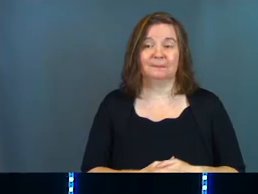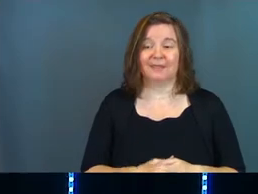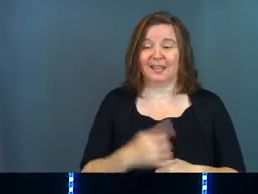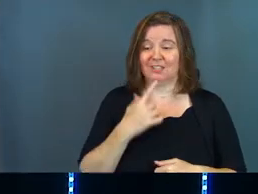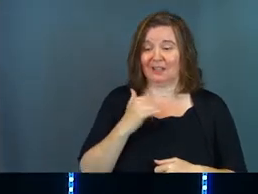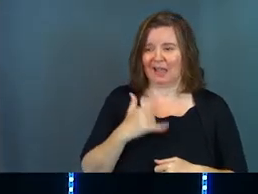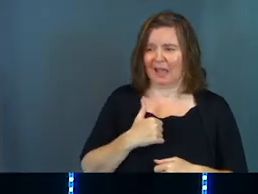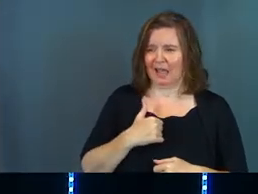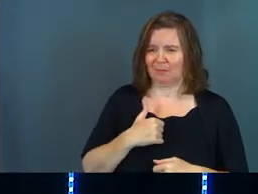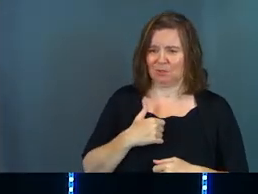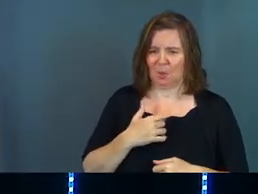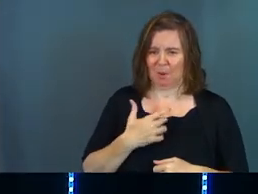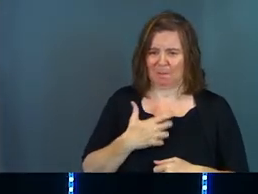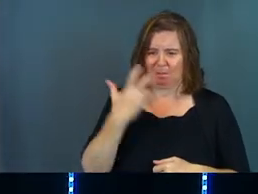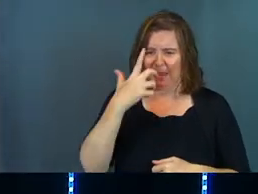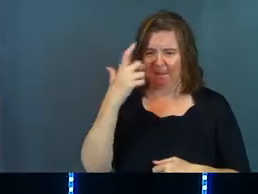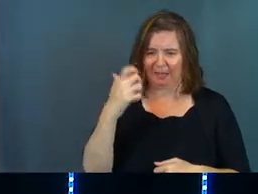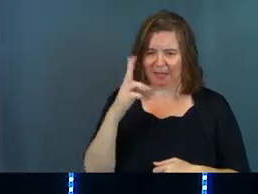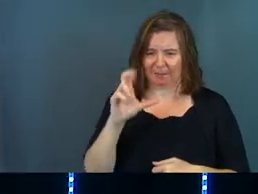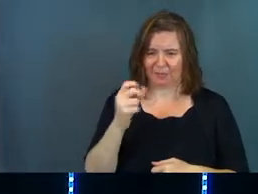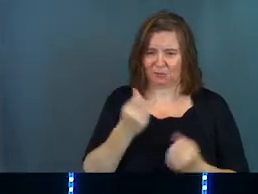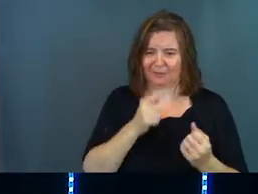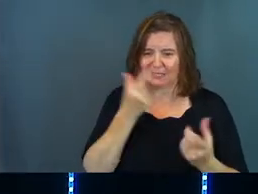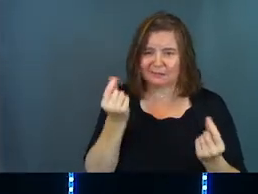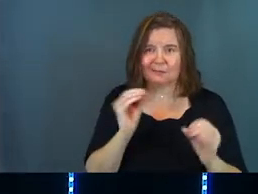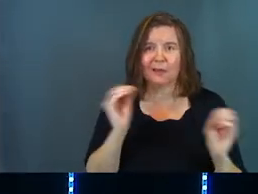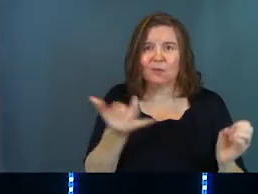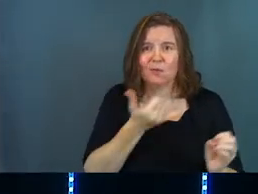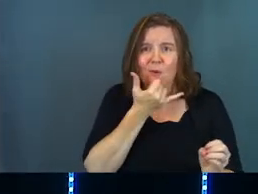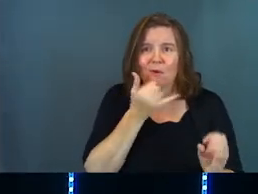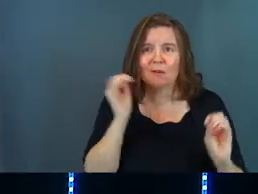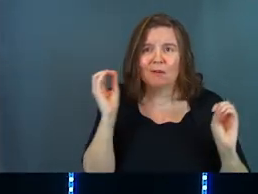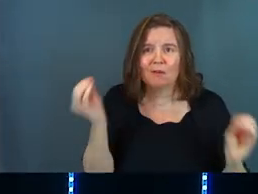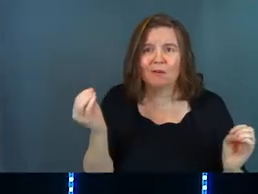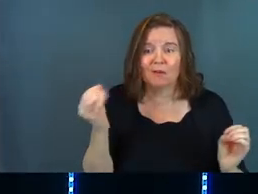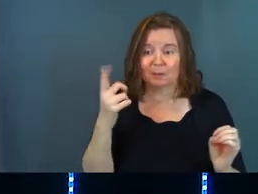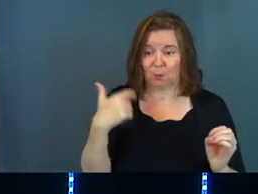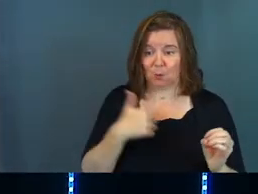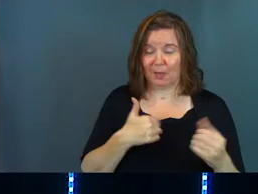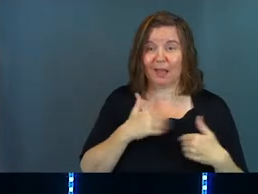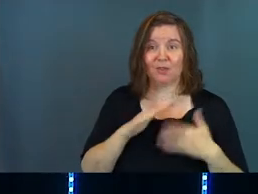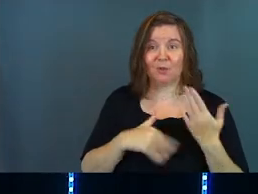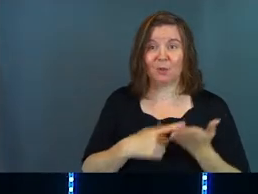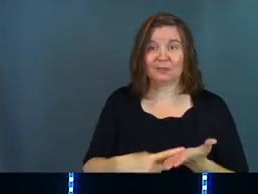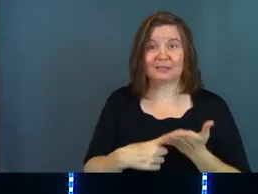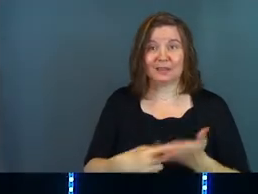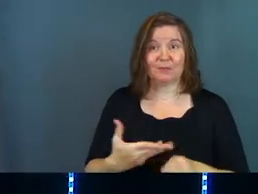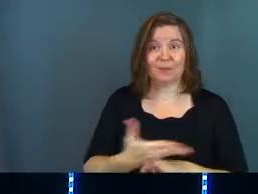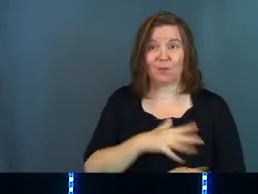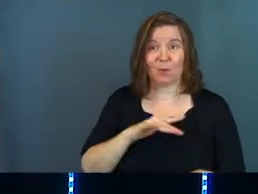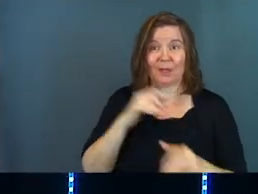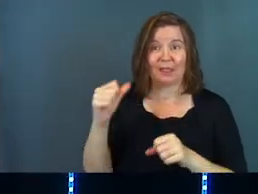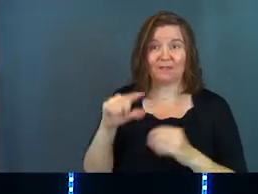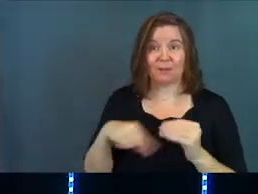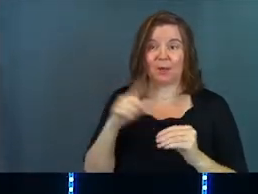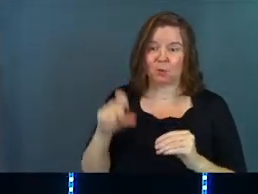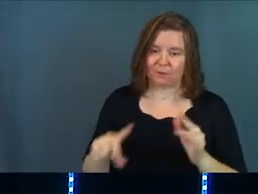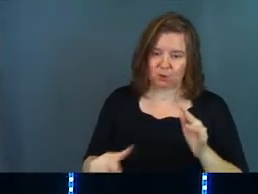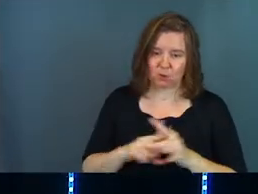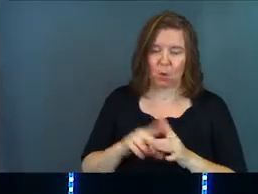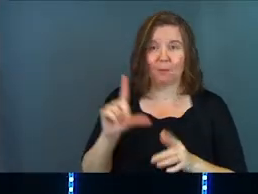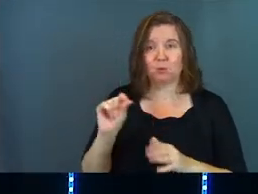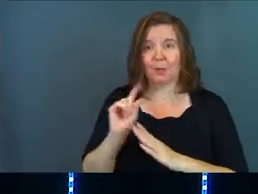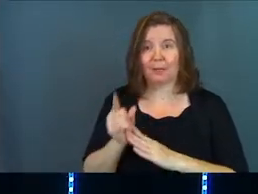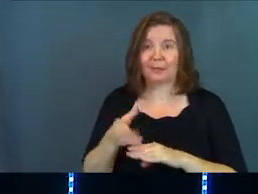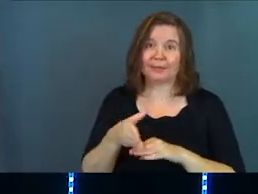And she's like, I'm so ticked because the bus drivers didn't do anything wrong. Cause we'd had this whole discussion even before we left about you got to show